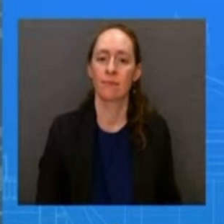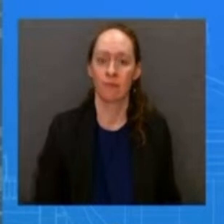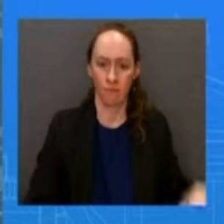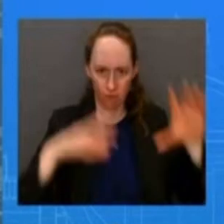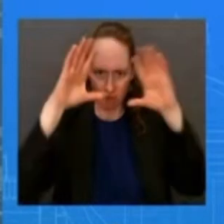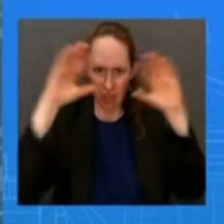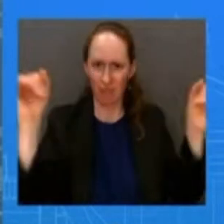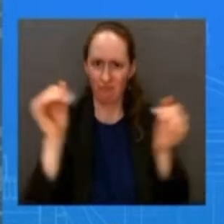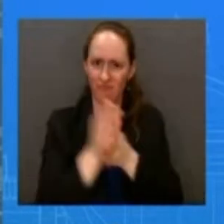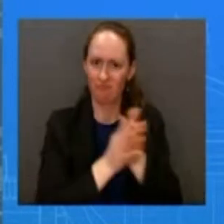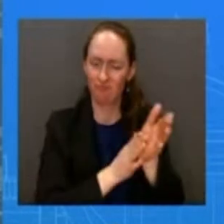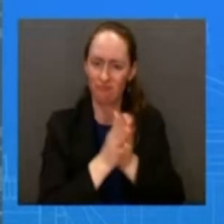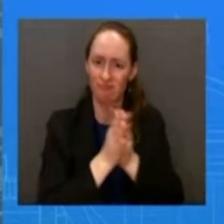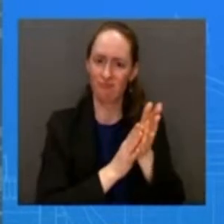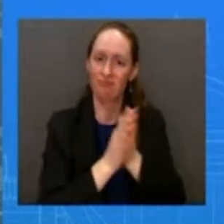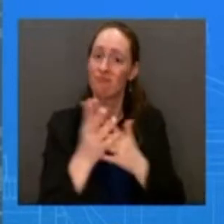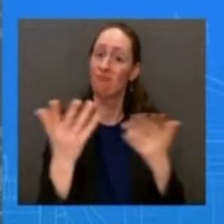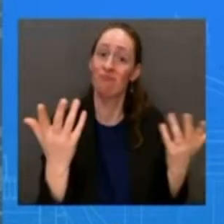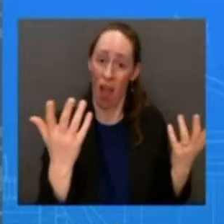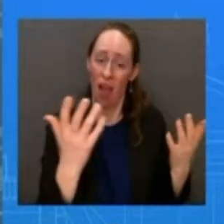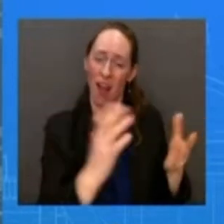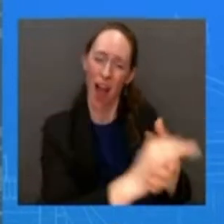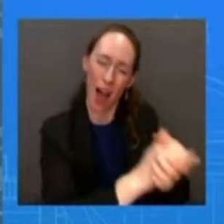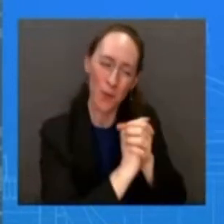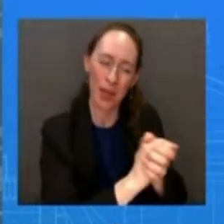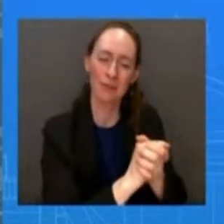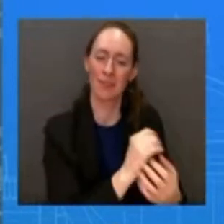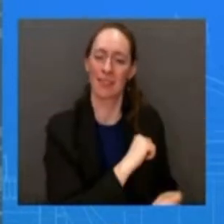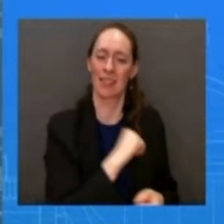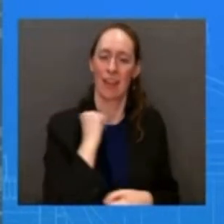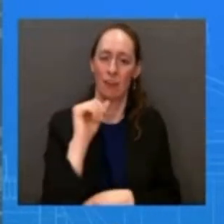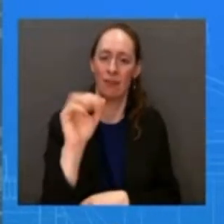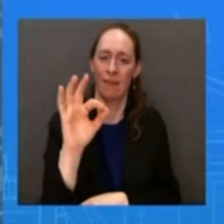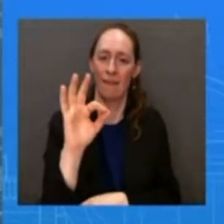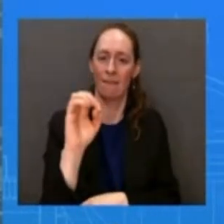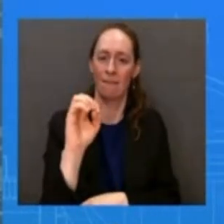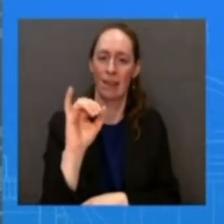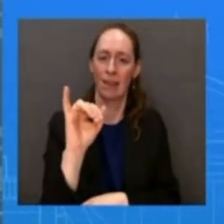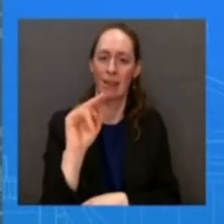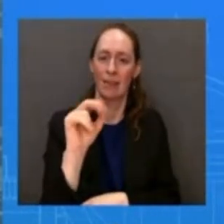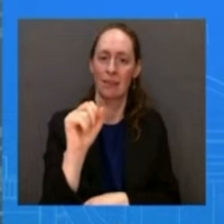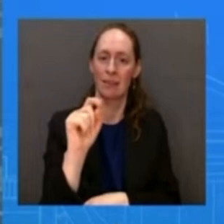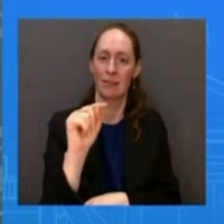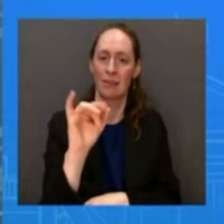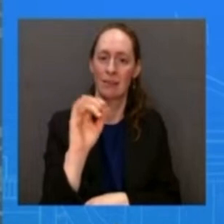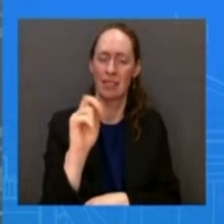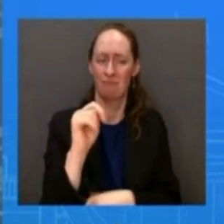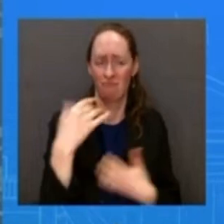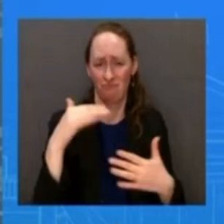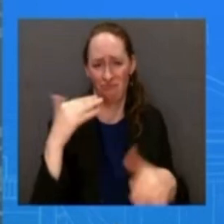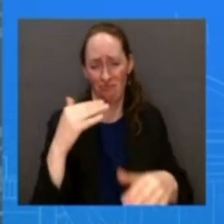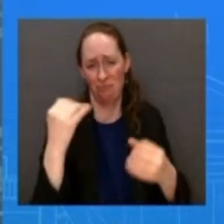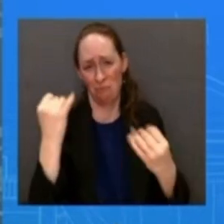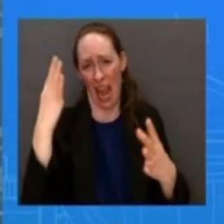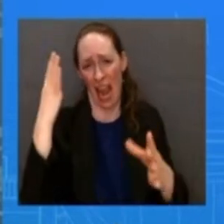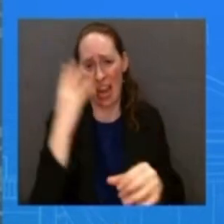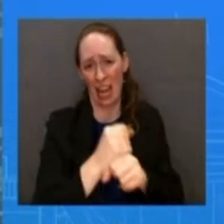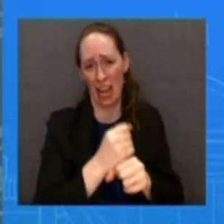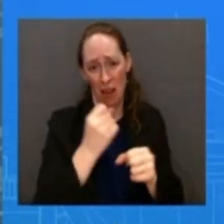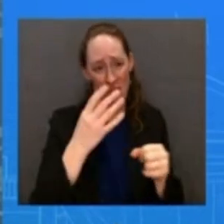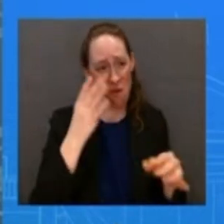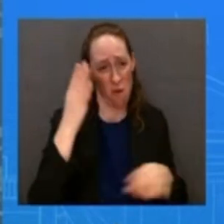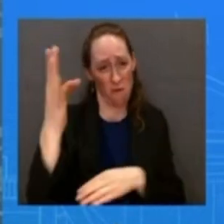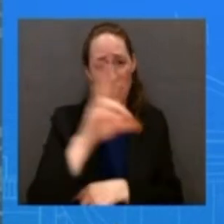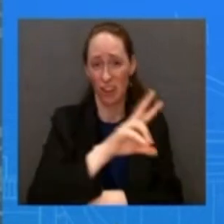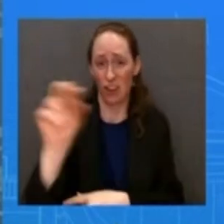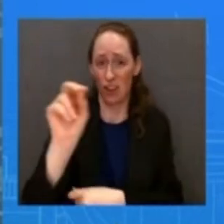about the assault assault weapons ban that they worked together just 30 years ago so clearly uh the president sees uh the senator